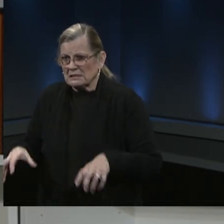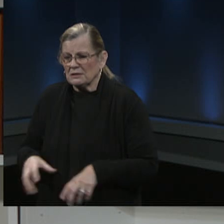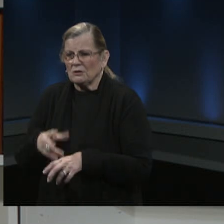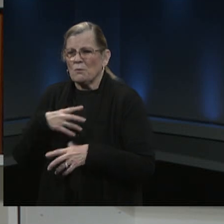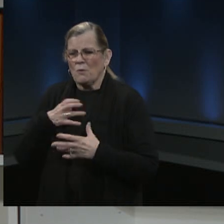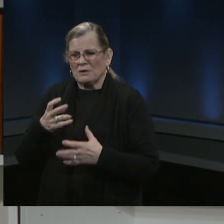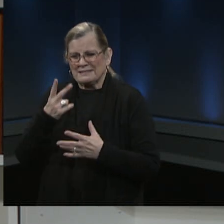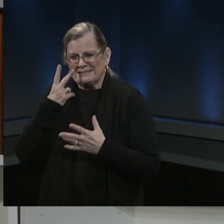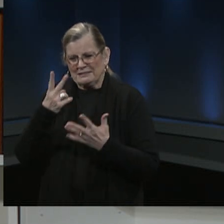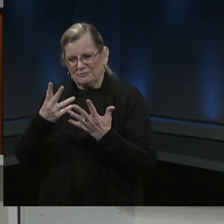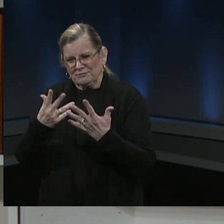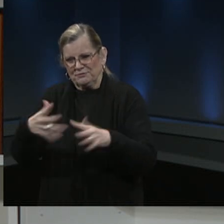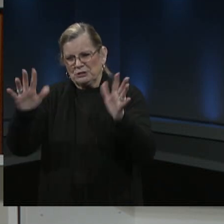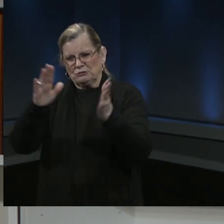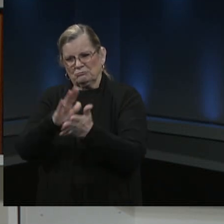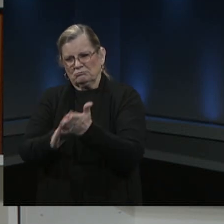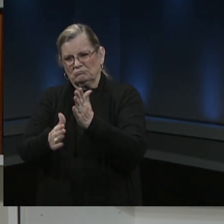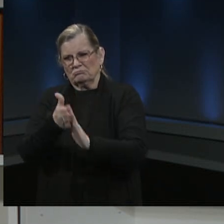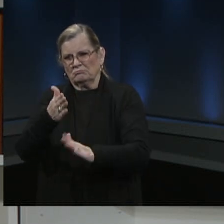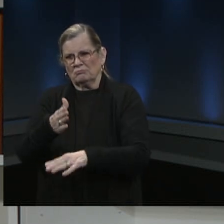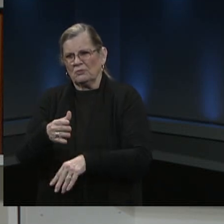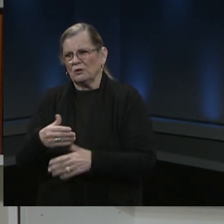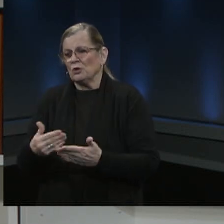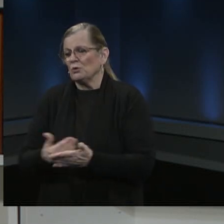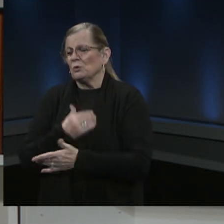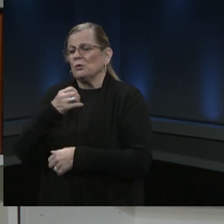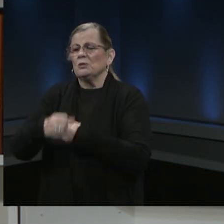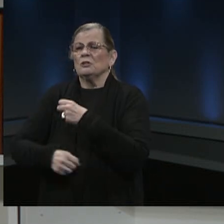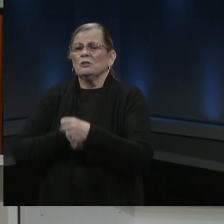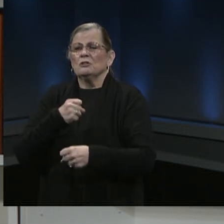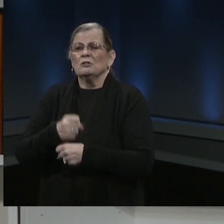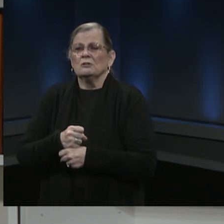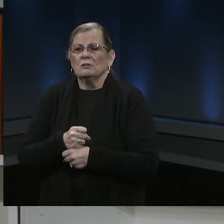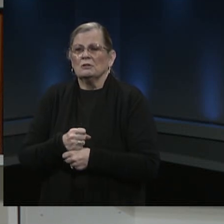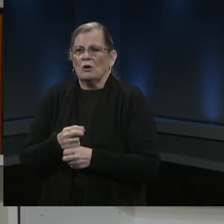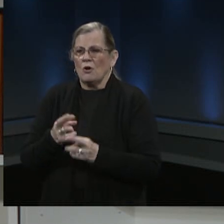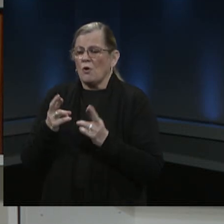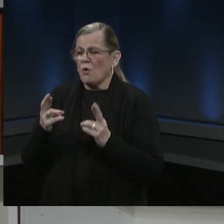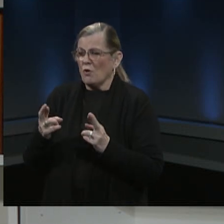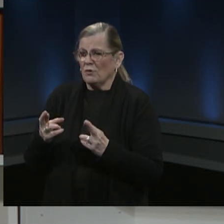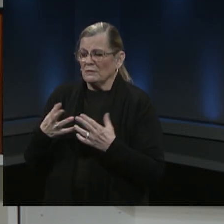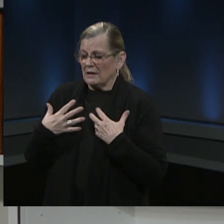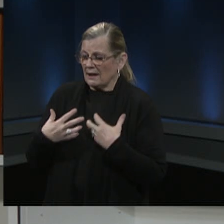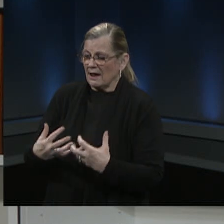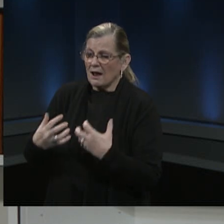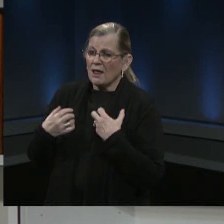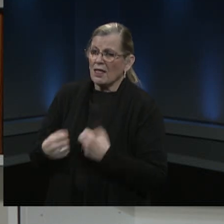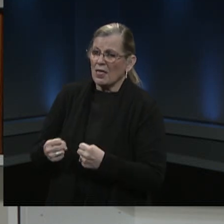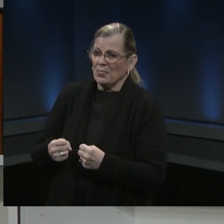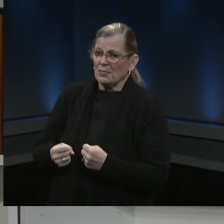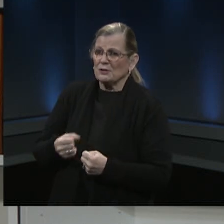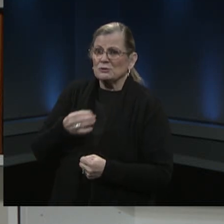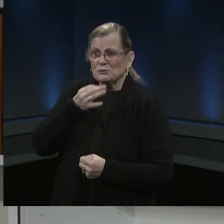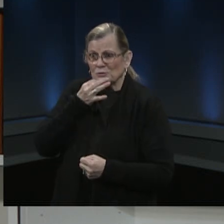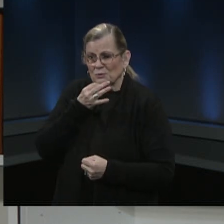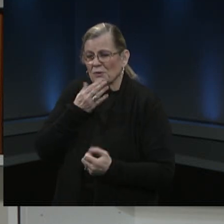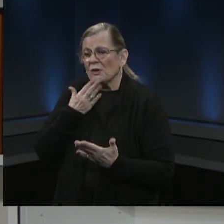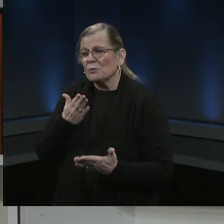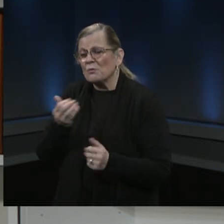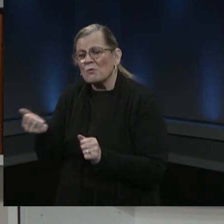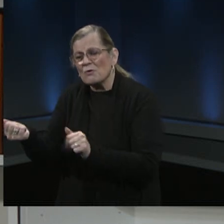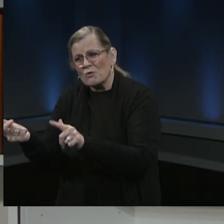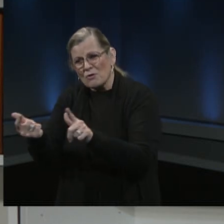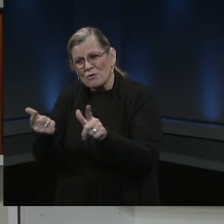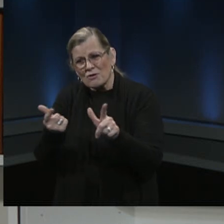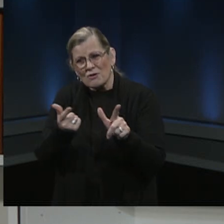is a new year and hope and help is on the way thank you all for being here tonight please